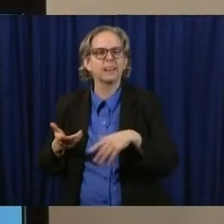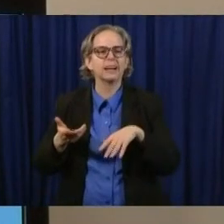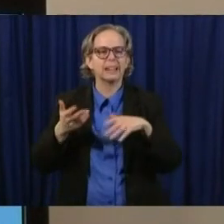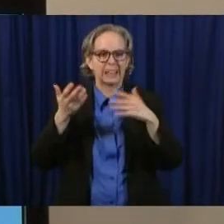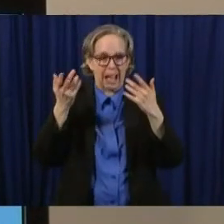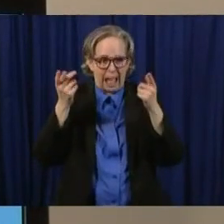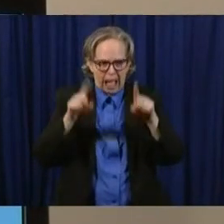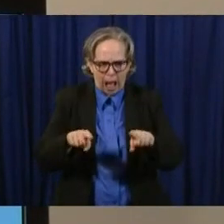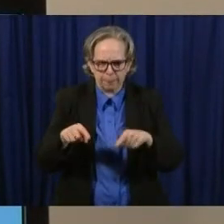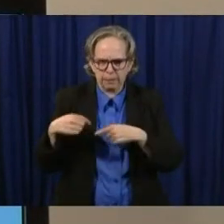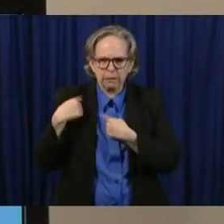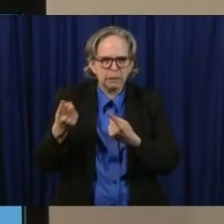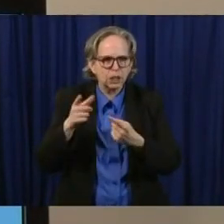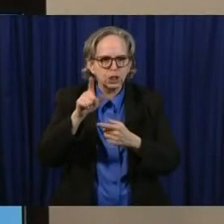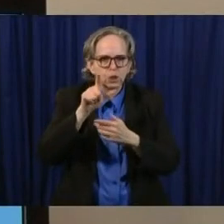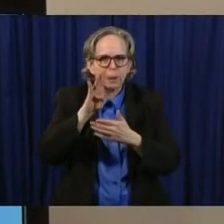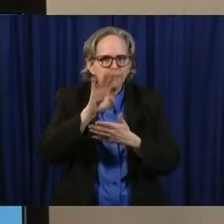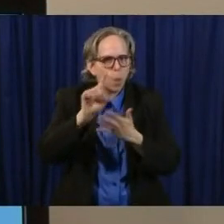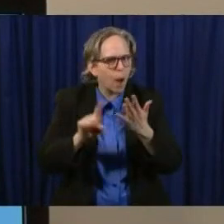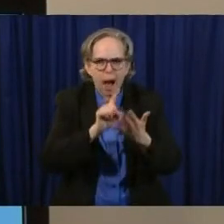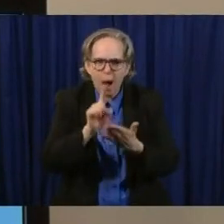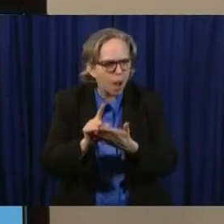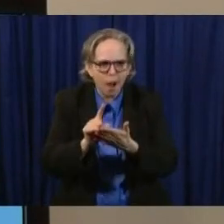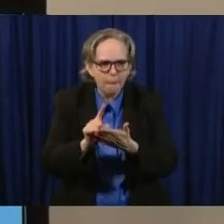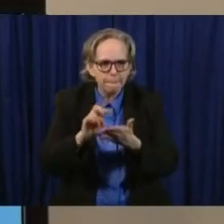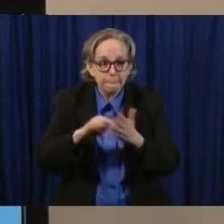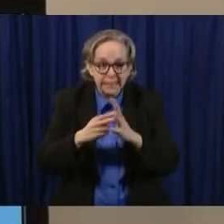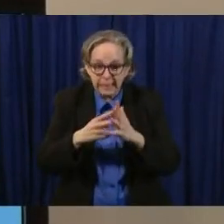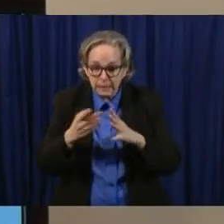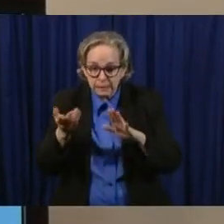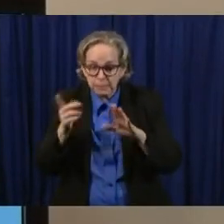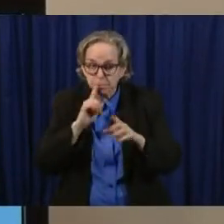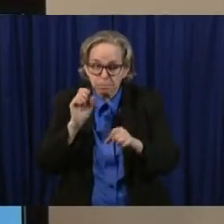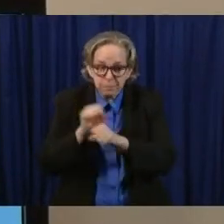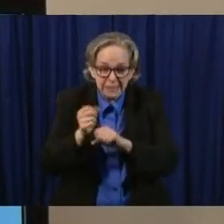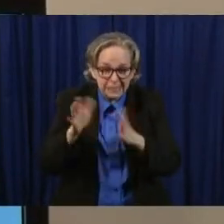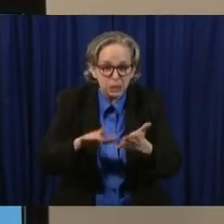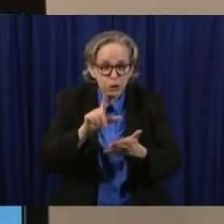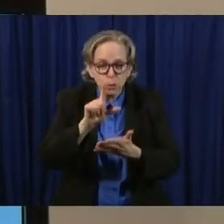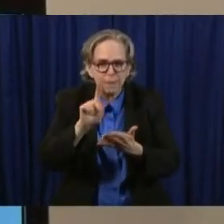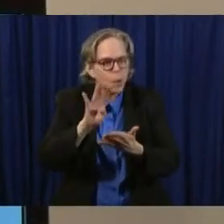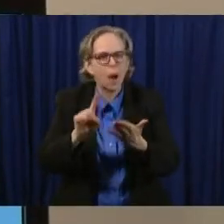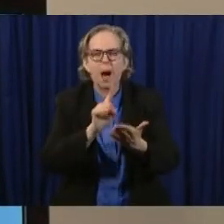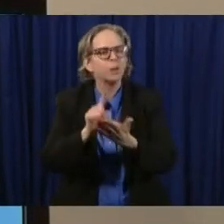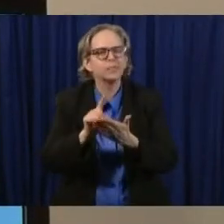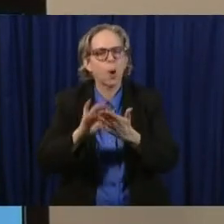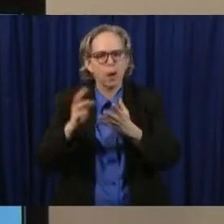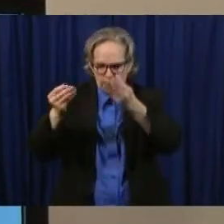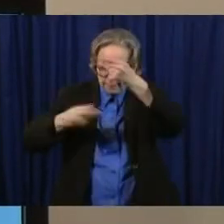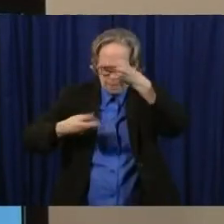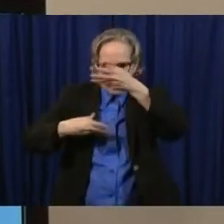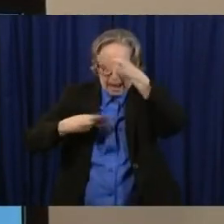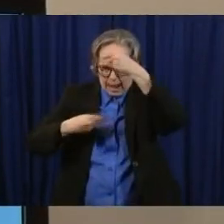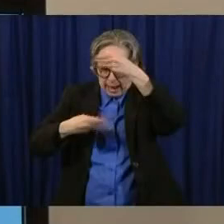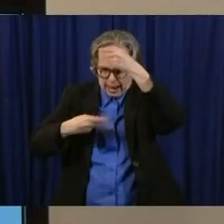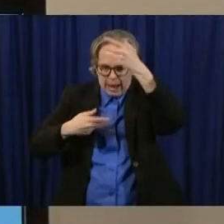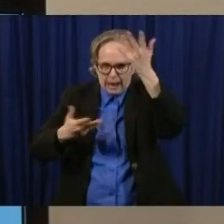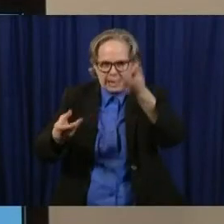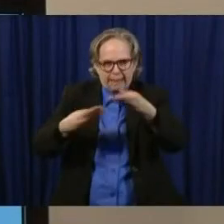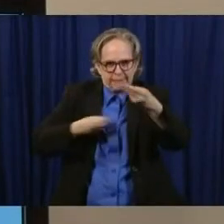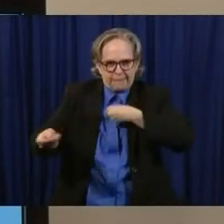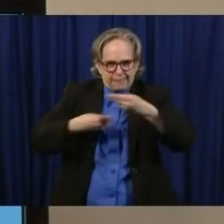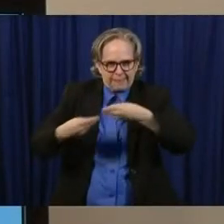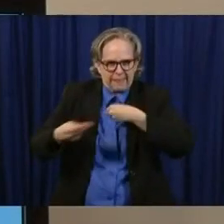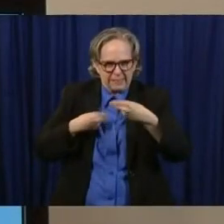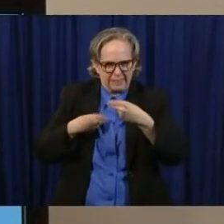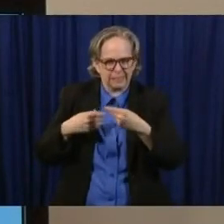deaths that we've gotten data on and our death numbers will increase actually over months um this date today